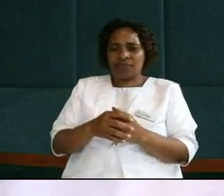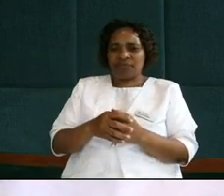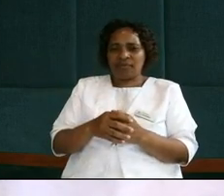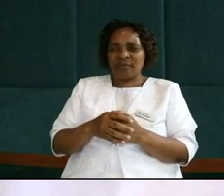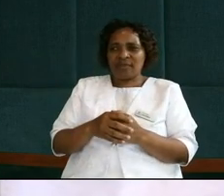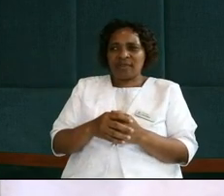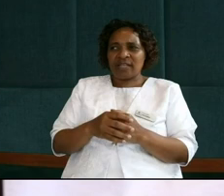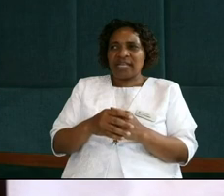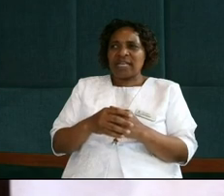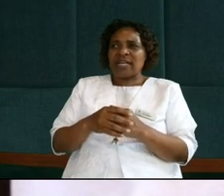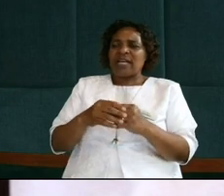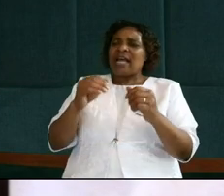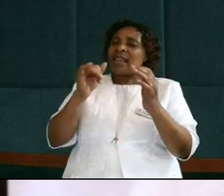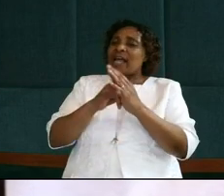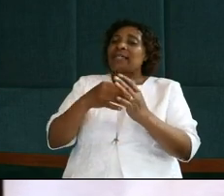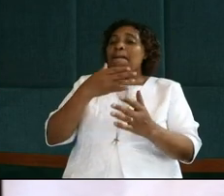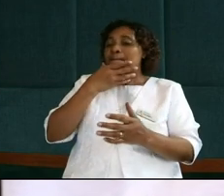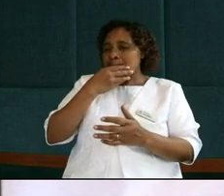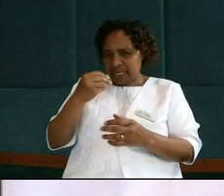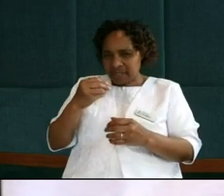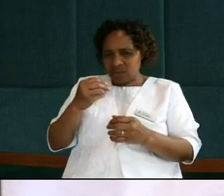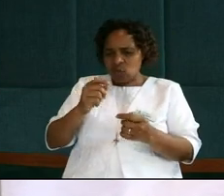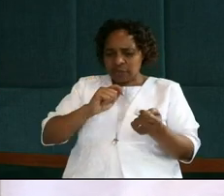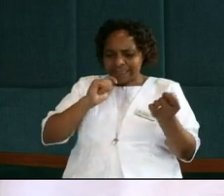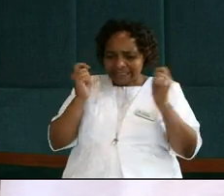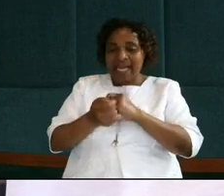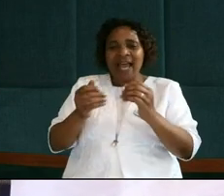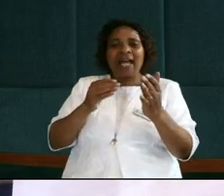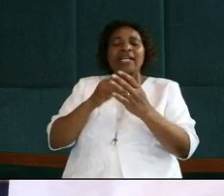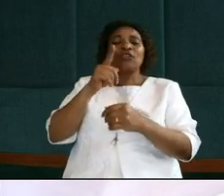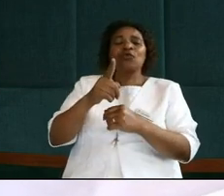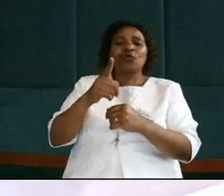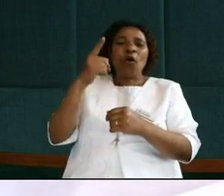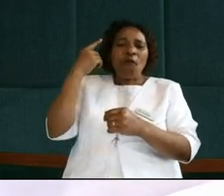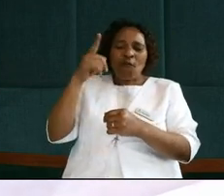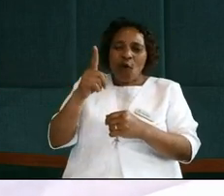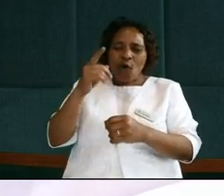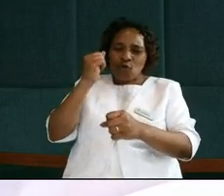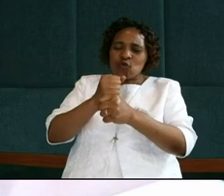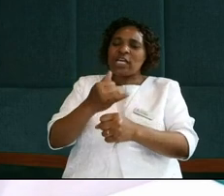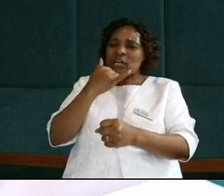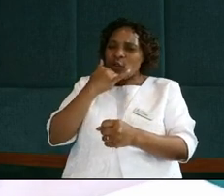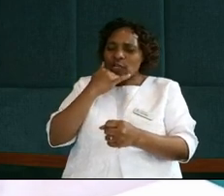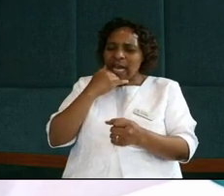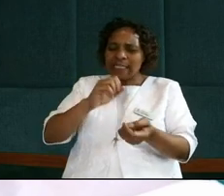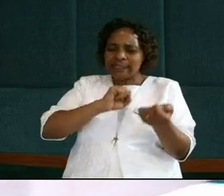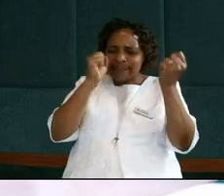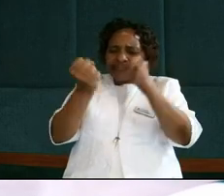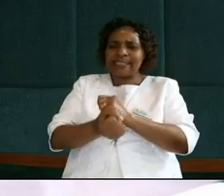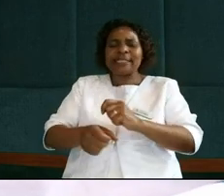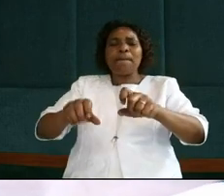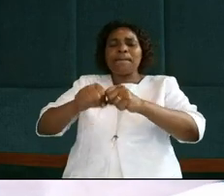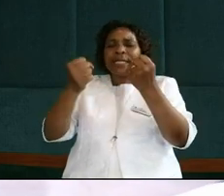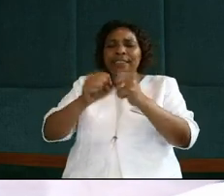That men who turn against you for violating and breaking traditions, but breaking